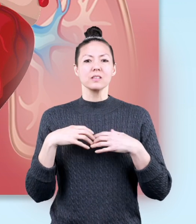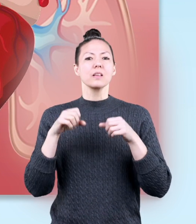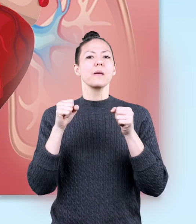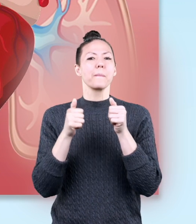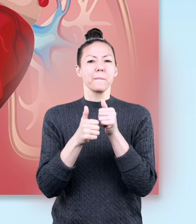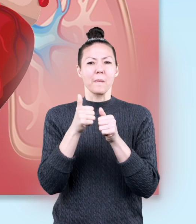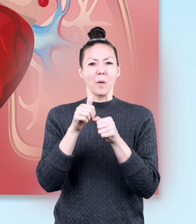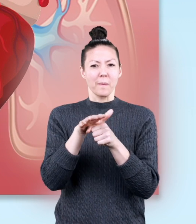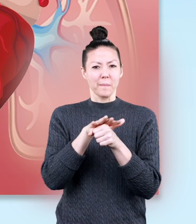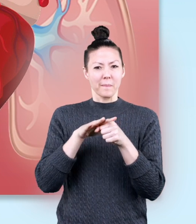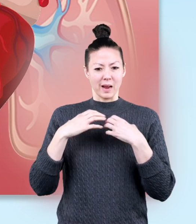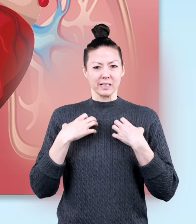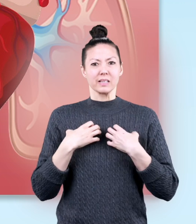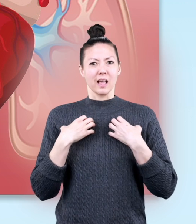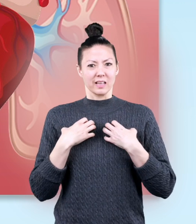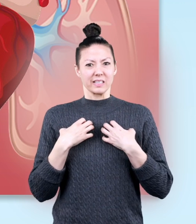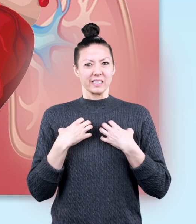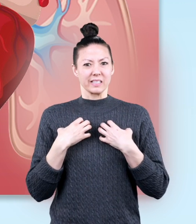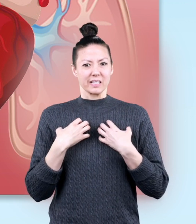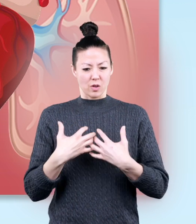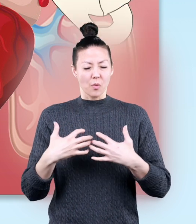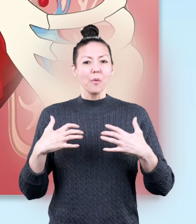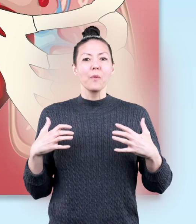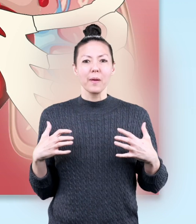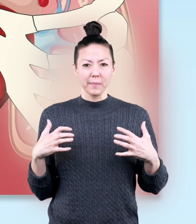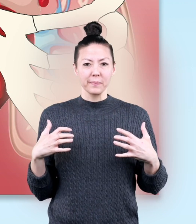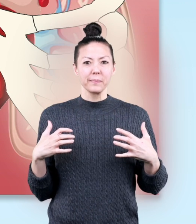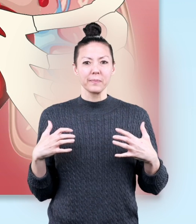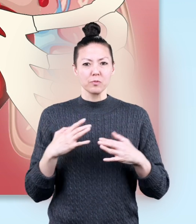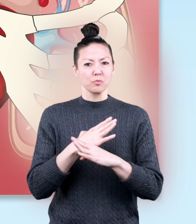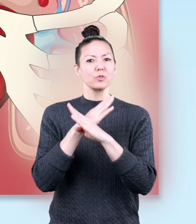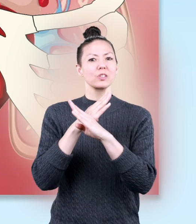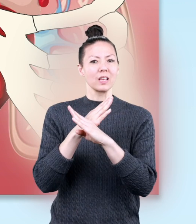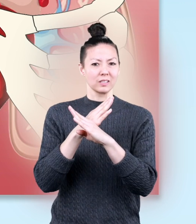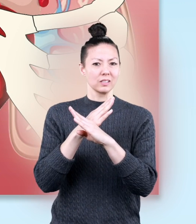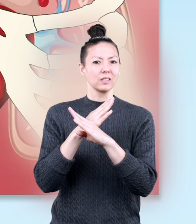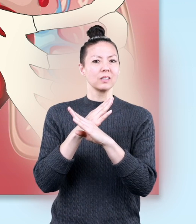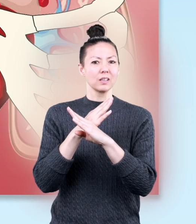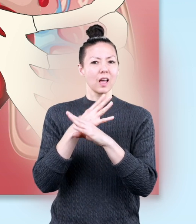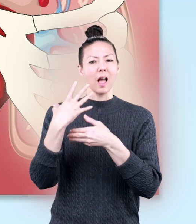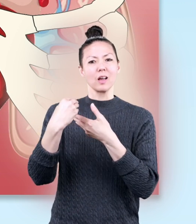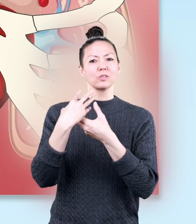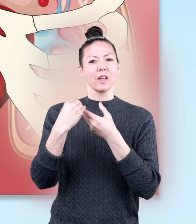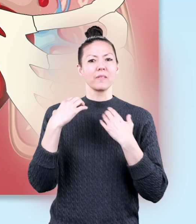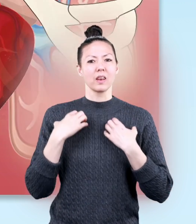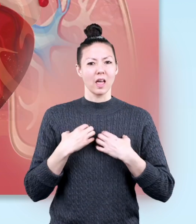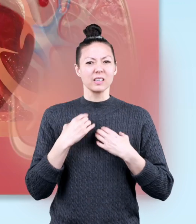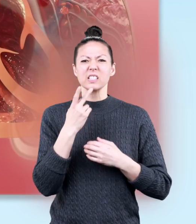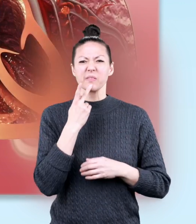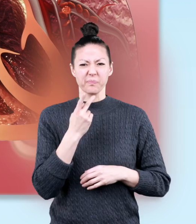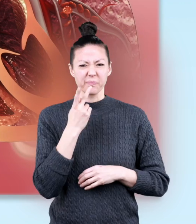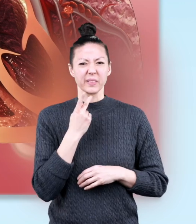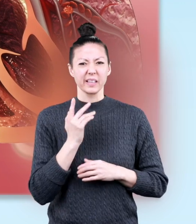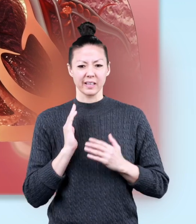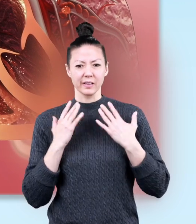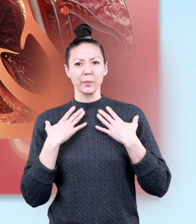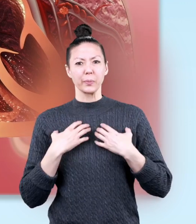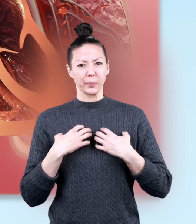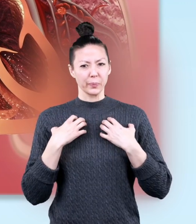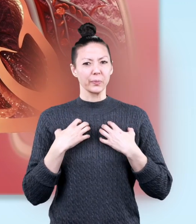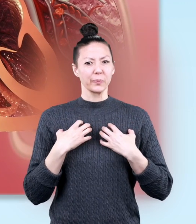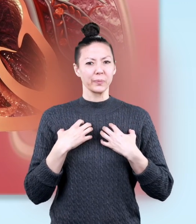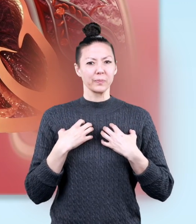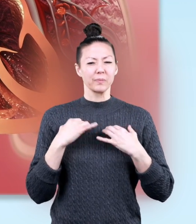take up most of the space in your chest and are protected by your ribcage. The outside of the lungs